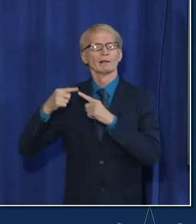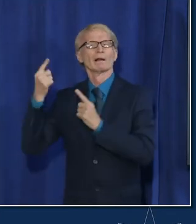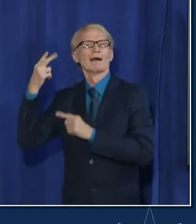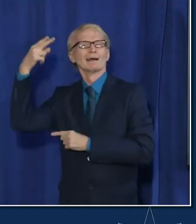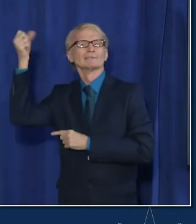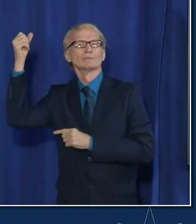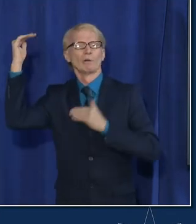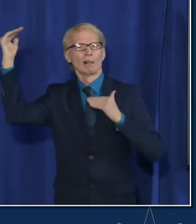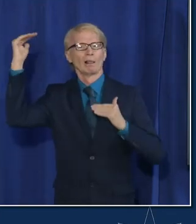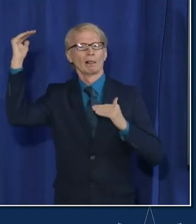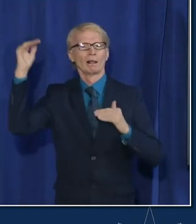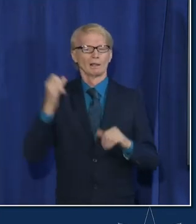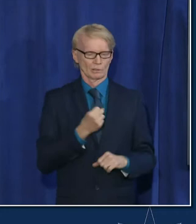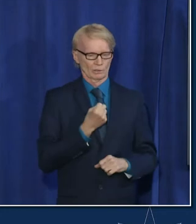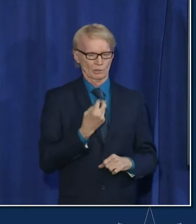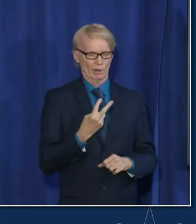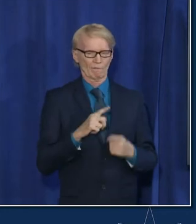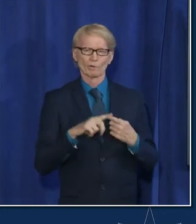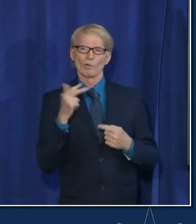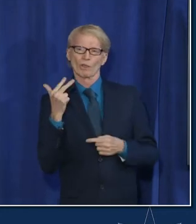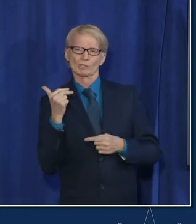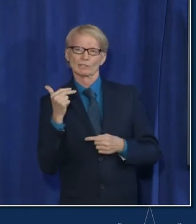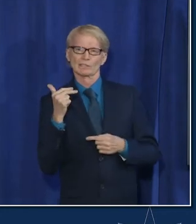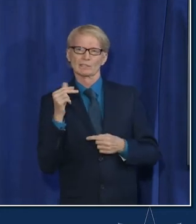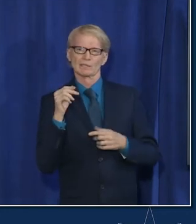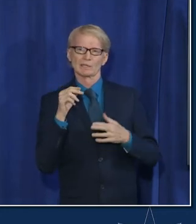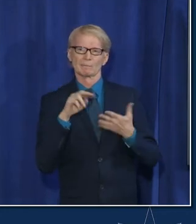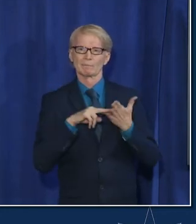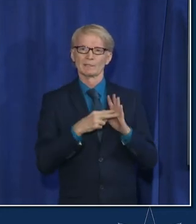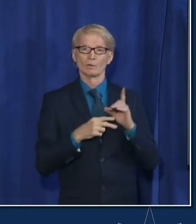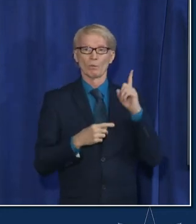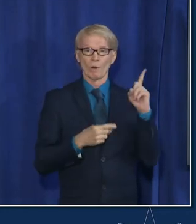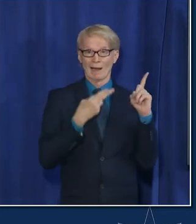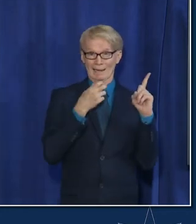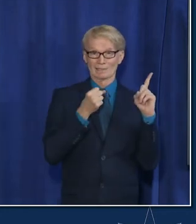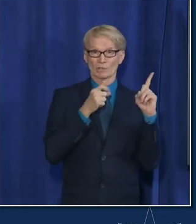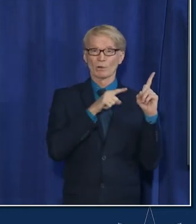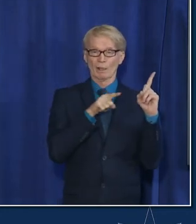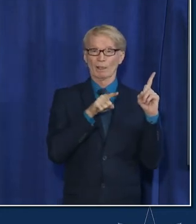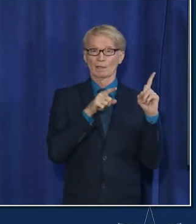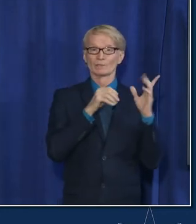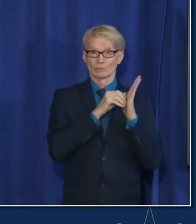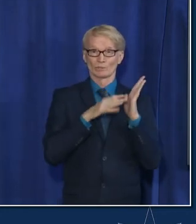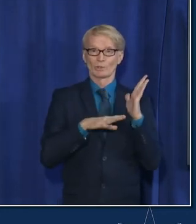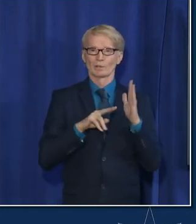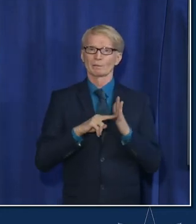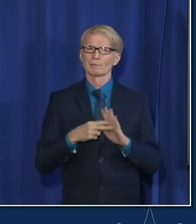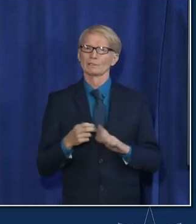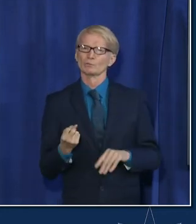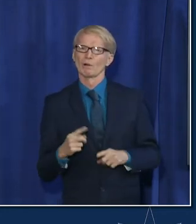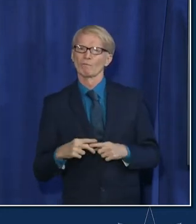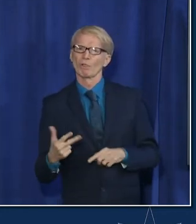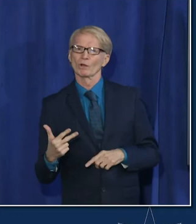usually about 12 to 13 ratio 12 for every one high school student maybe 12 to 13 that are elementary students